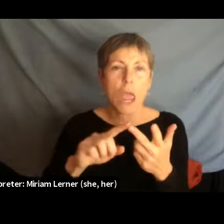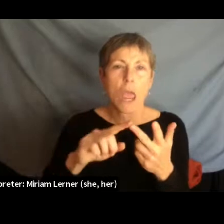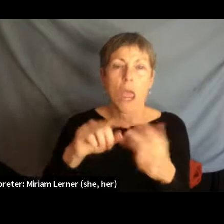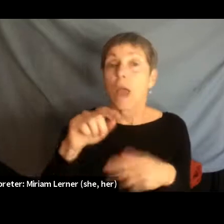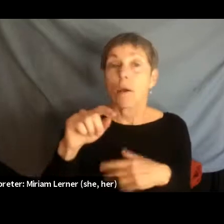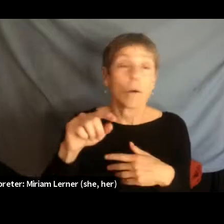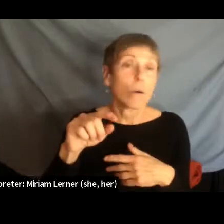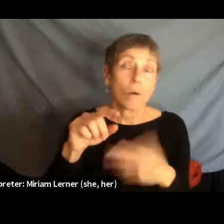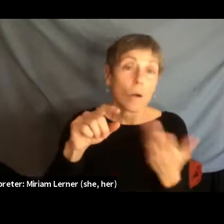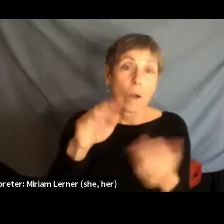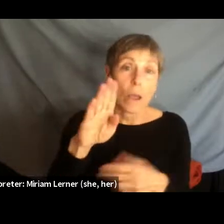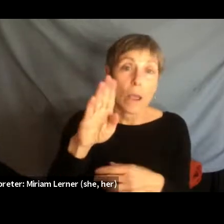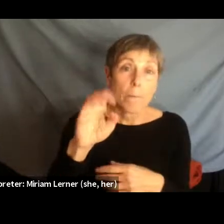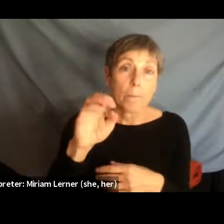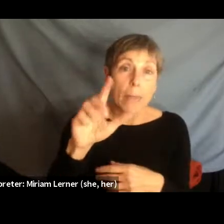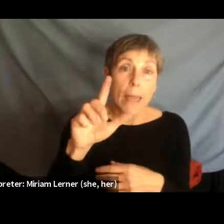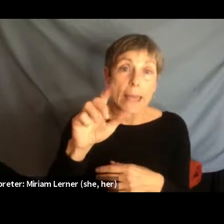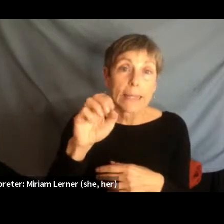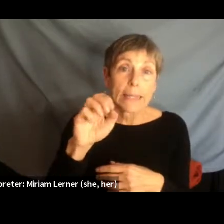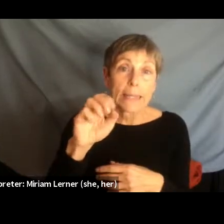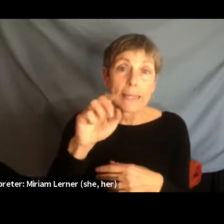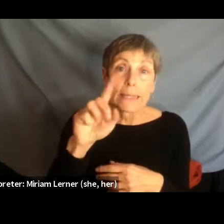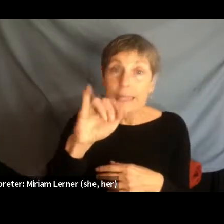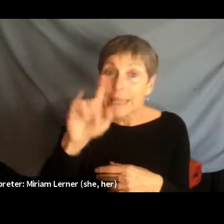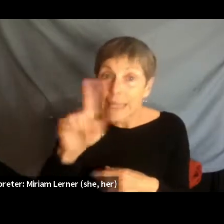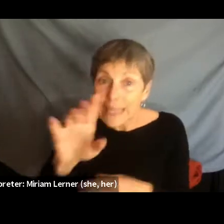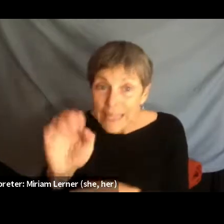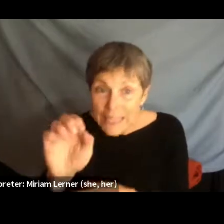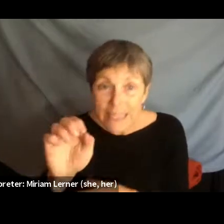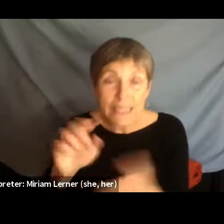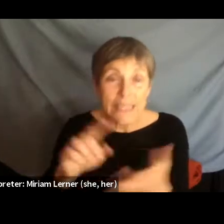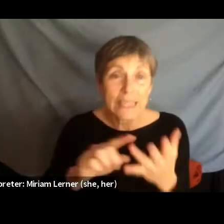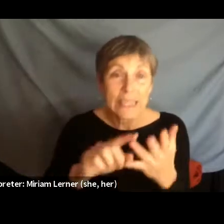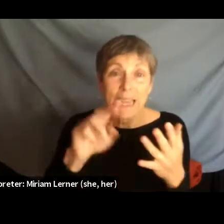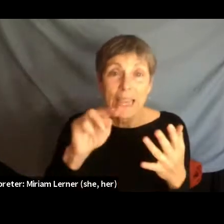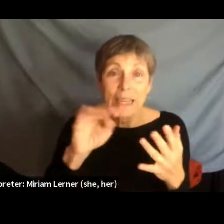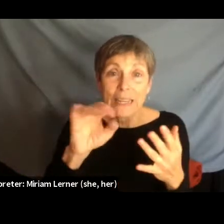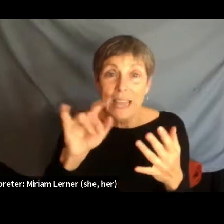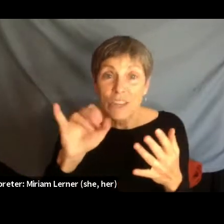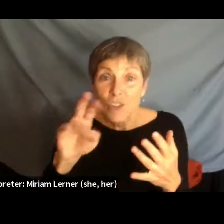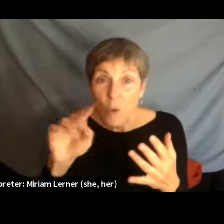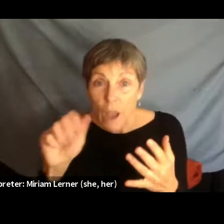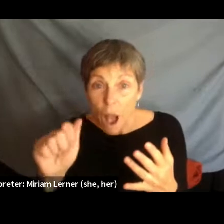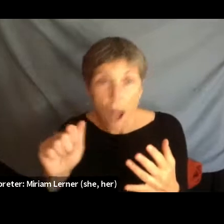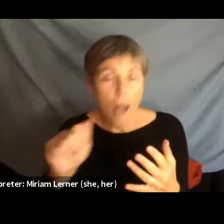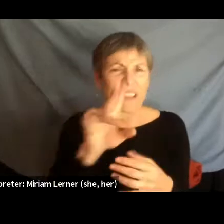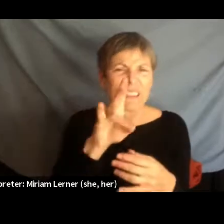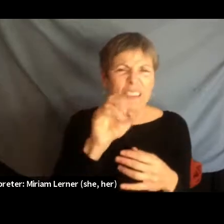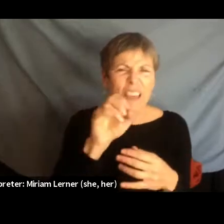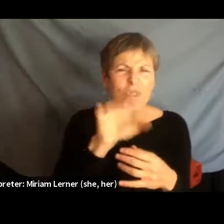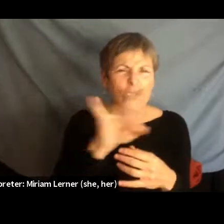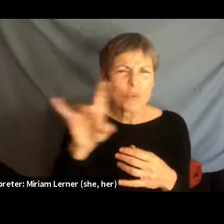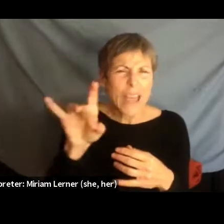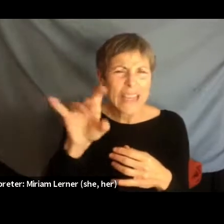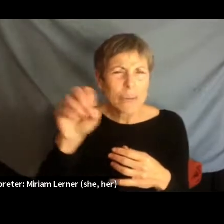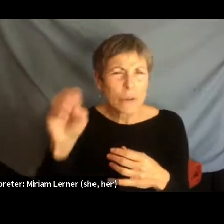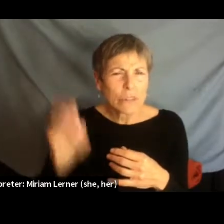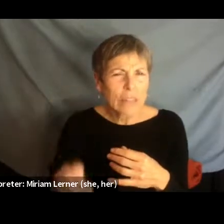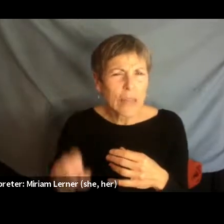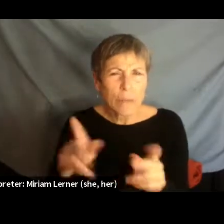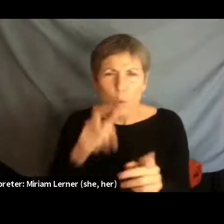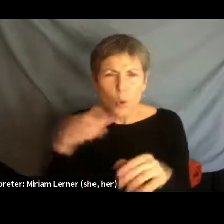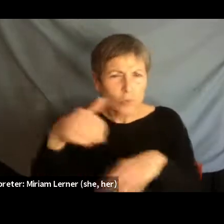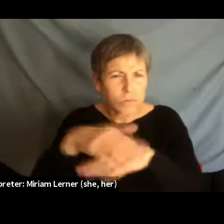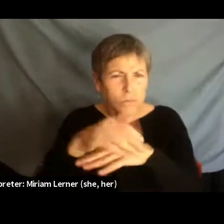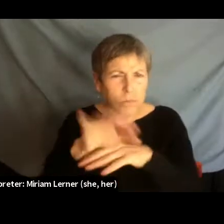even Kenya and Nigeria, to a certain extent, where 70 to 80% of people getting deported, right, back to these countries are black people